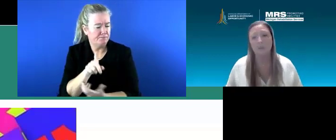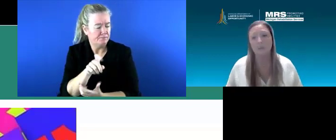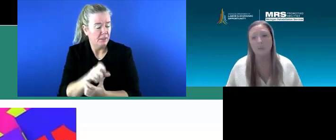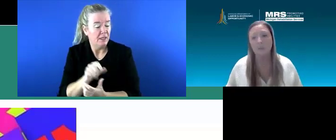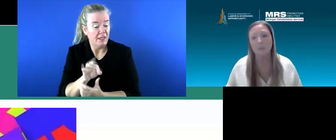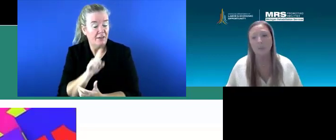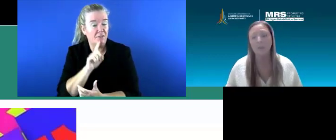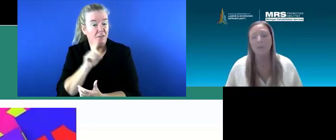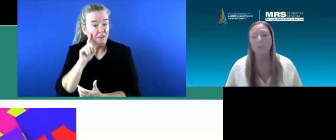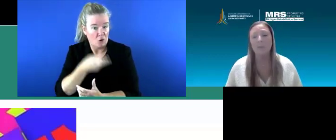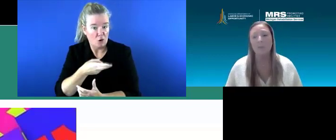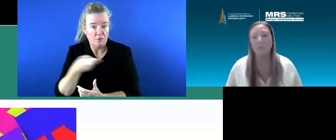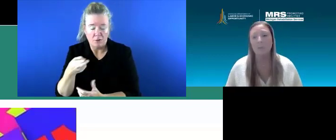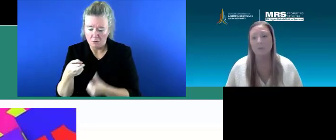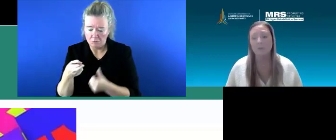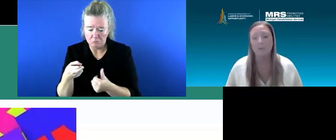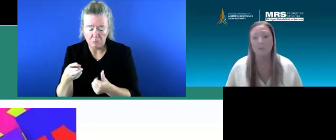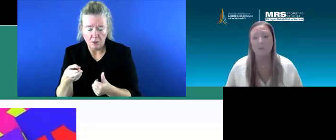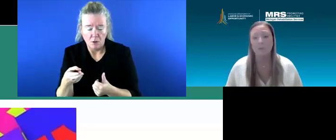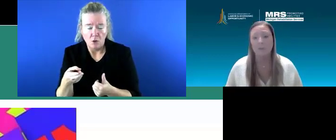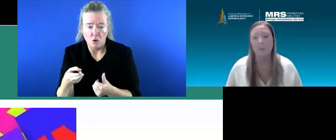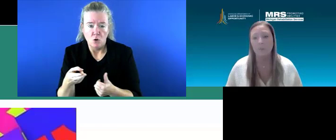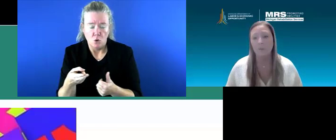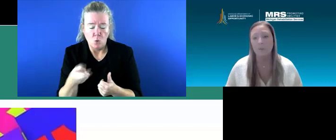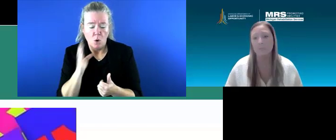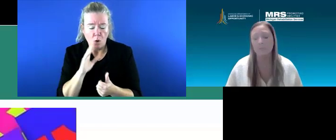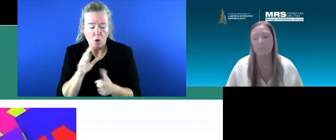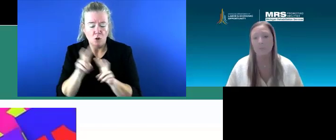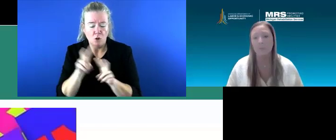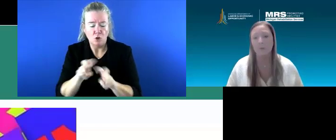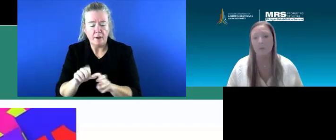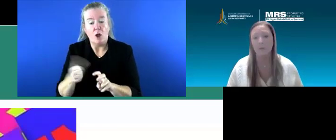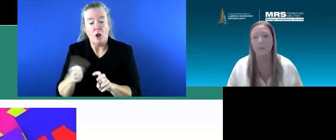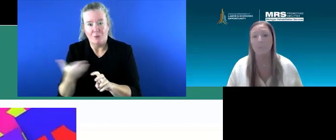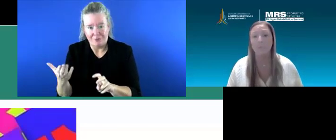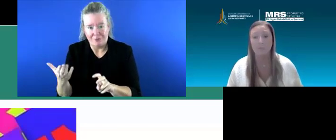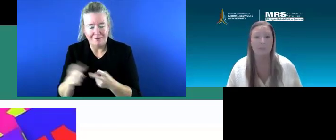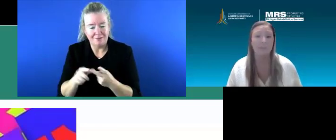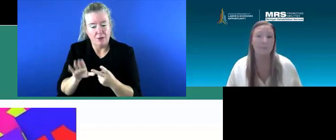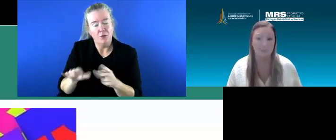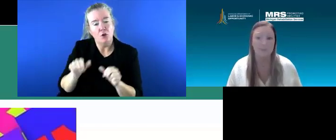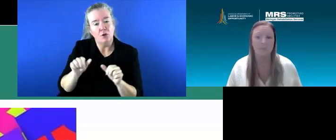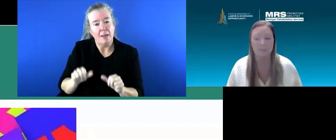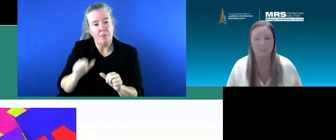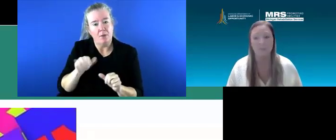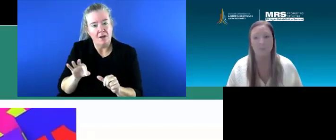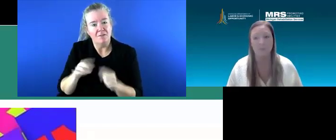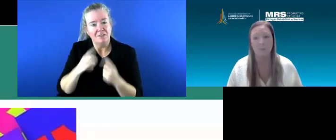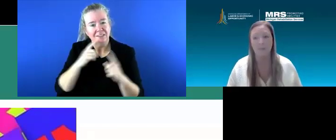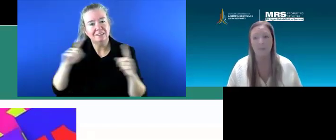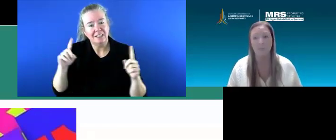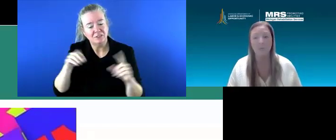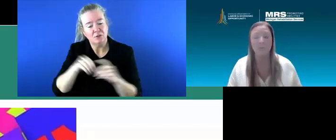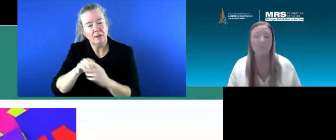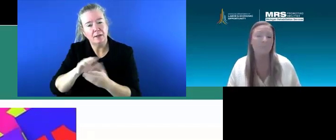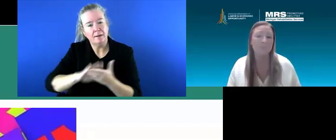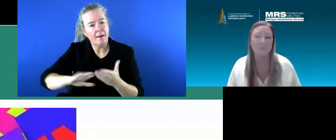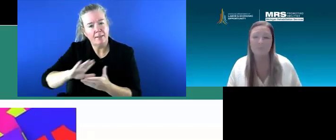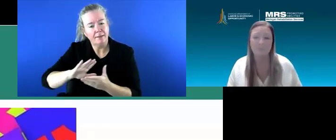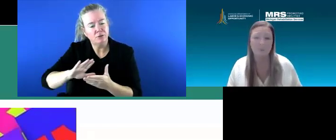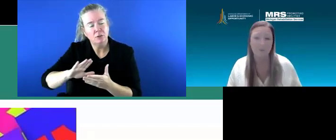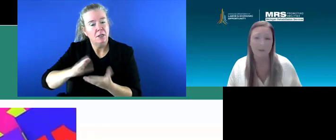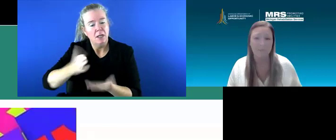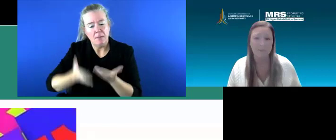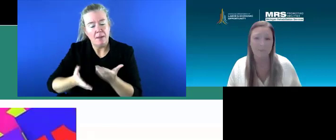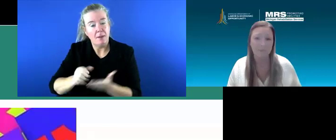they're deaf and hard of hearing, you know, we also got to look at what is, you know, their capabilities of being successful in college? What are some,